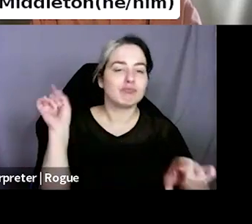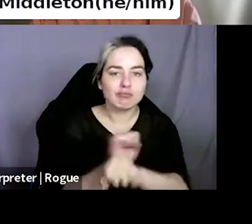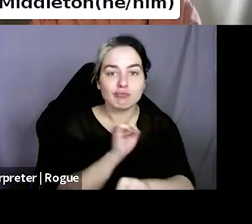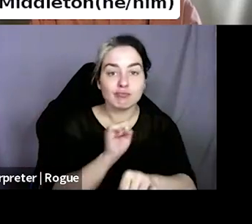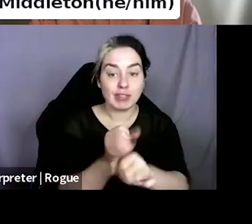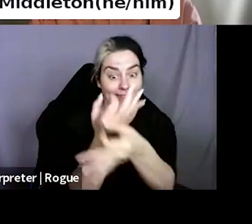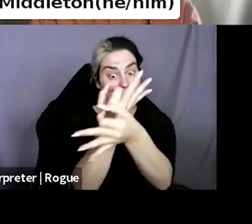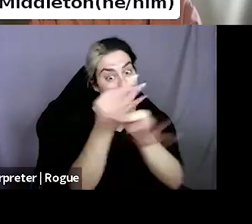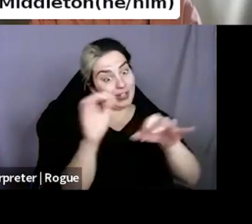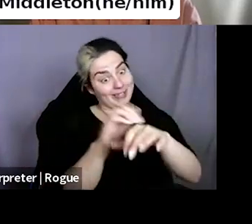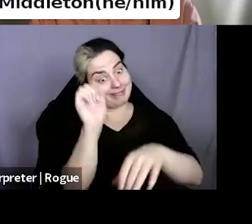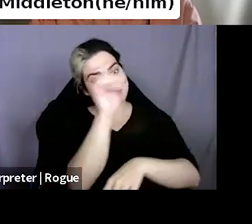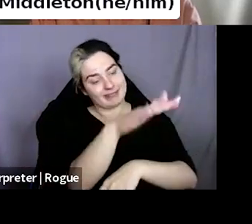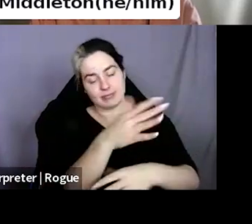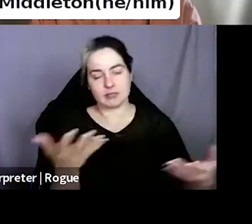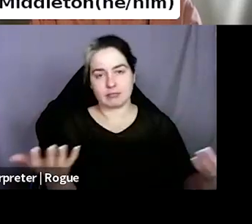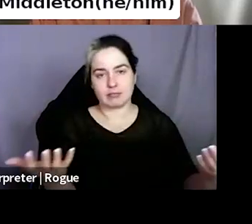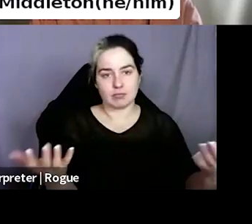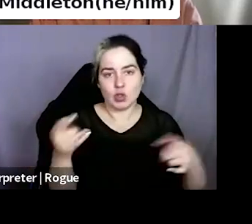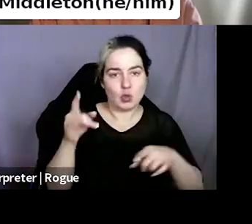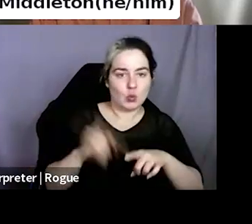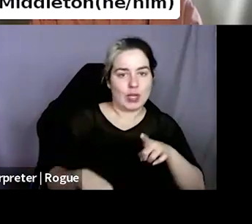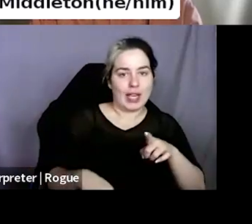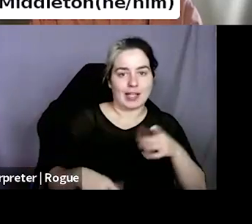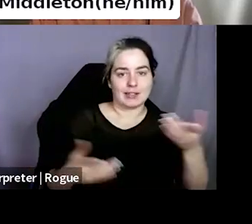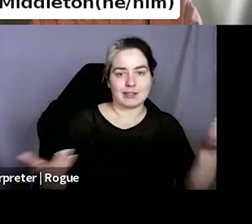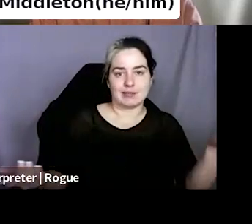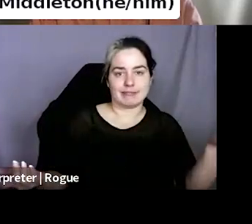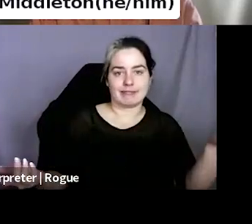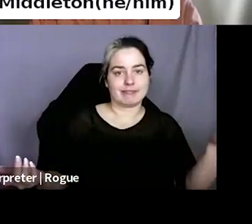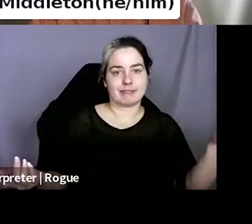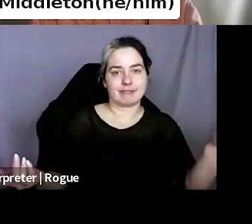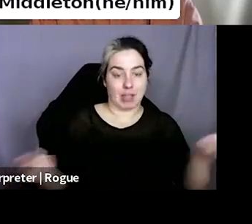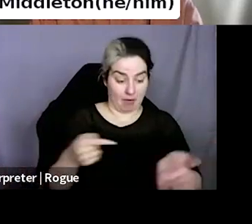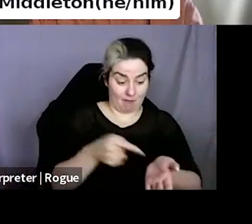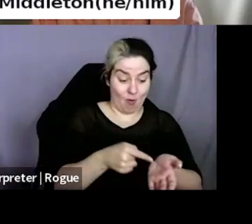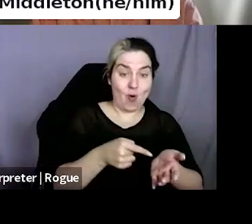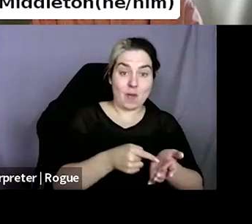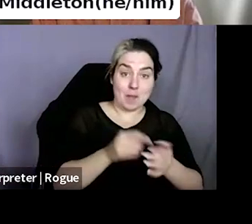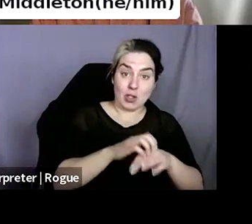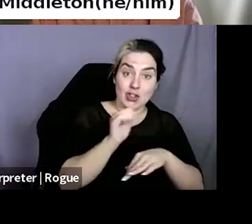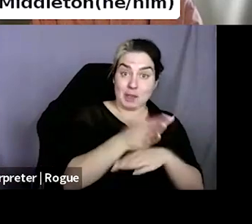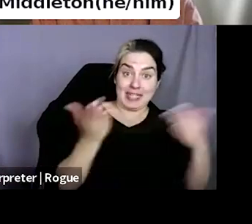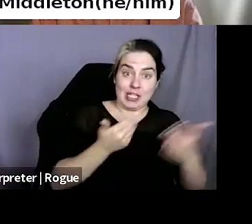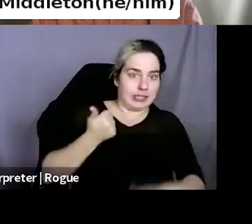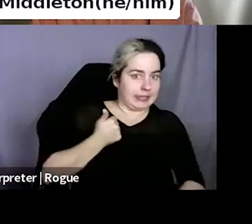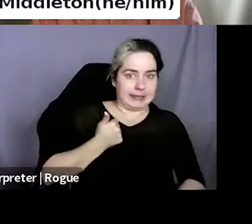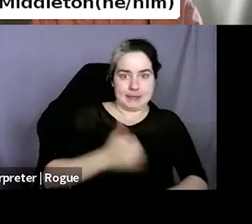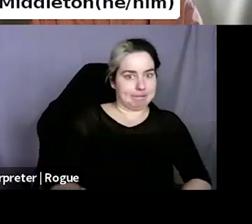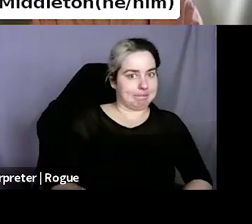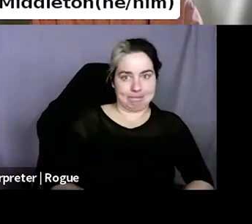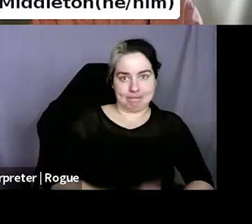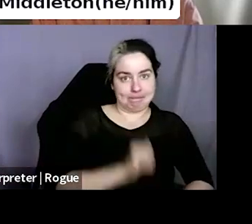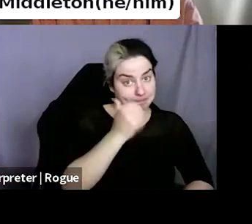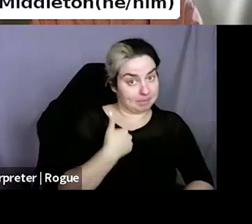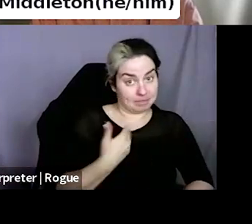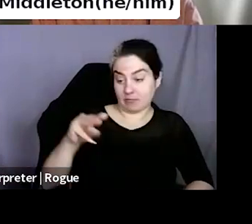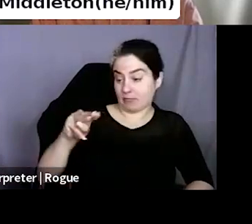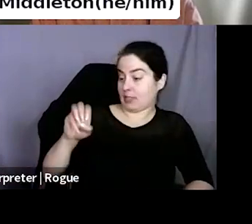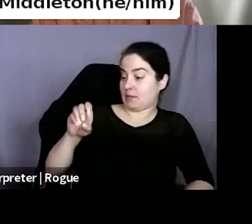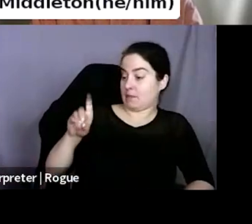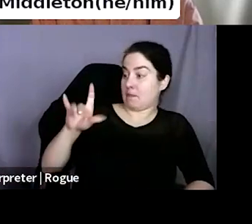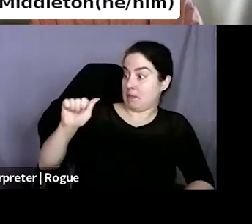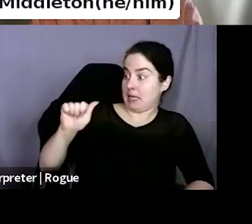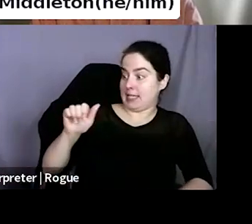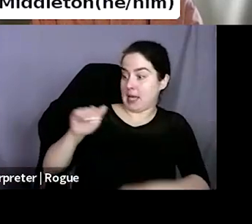ship affordably in Canada. Um, we don't have media mail, uh, which is something the U S